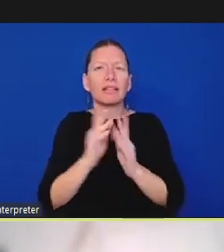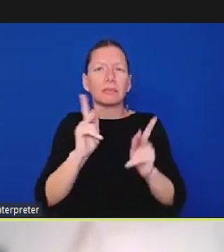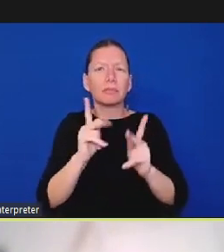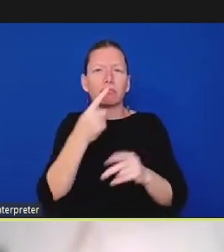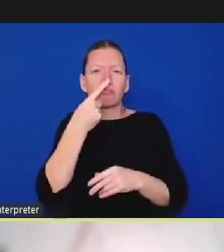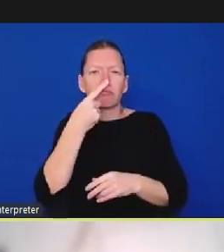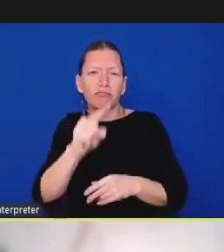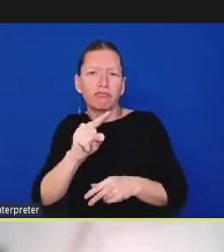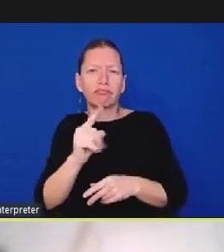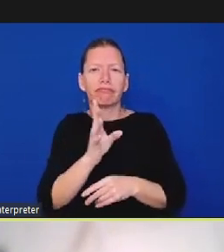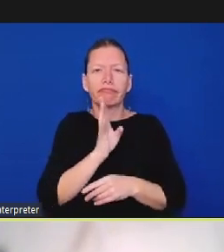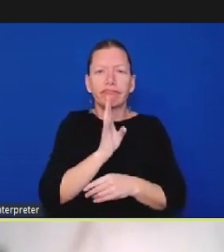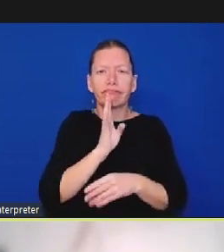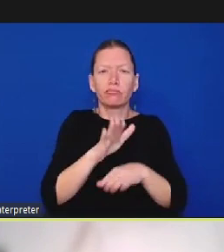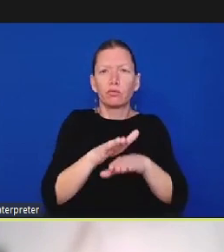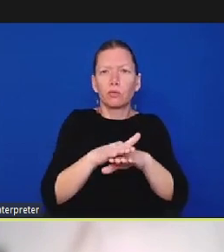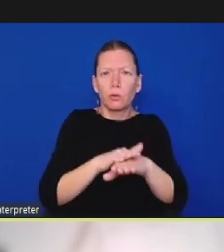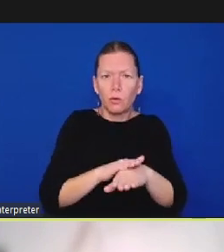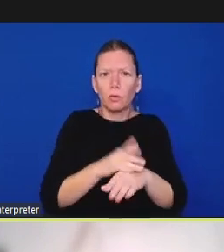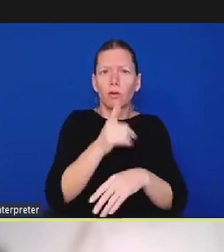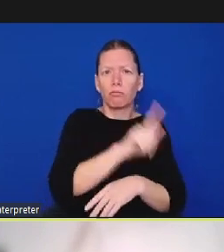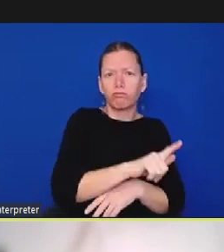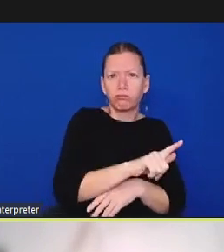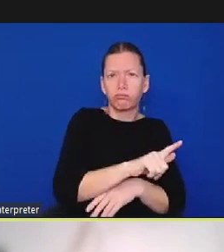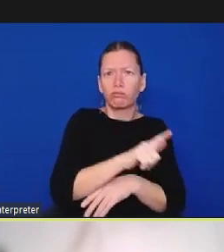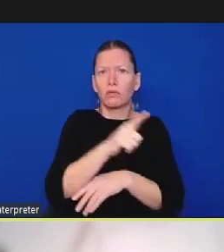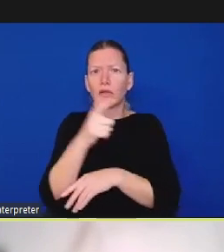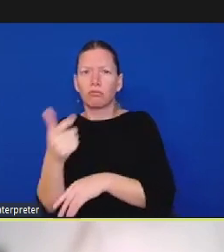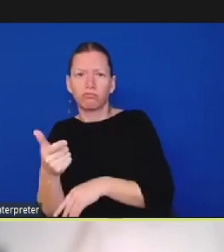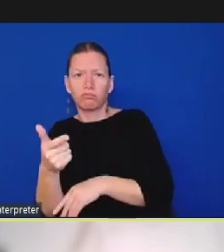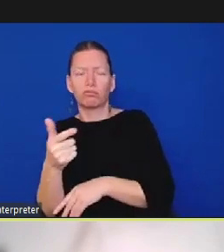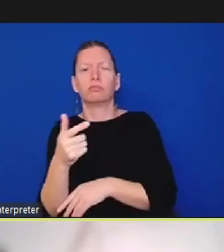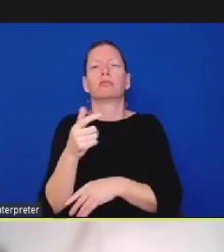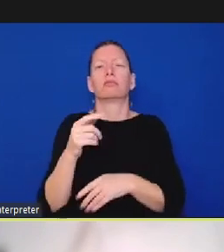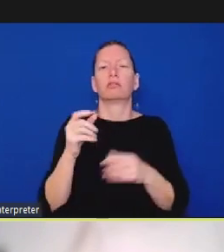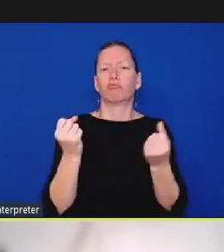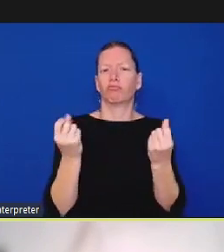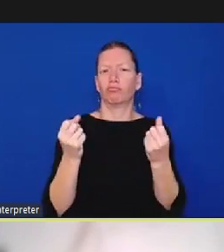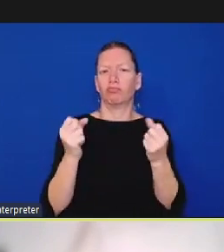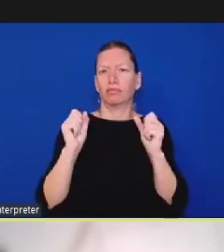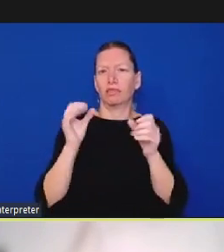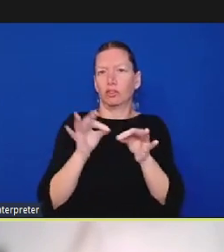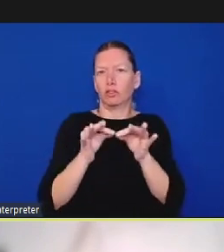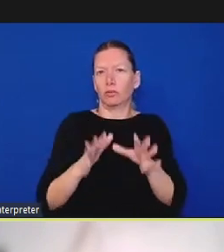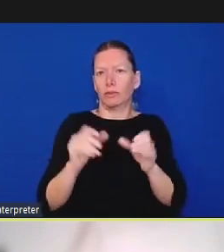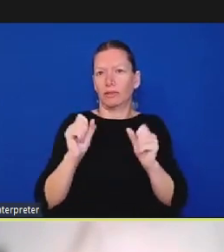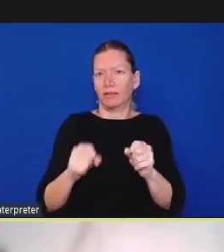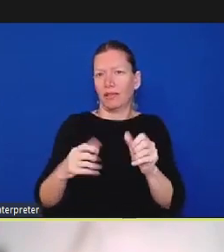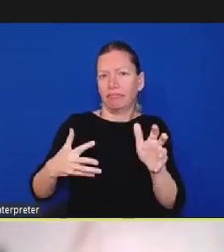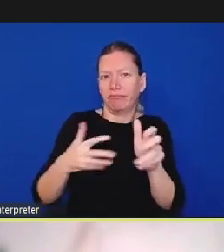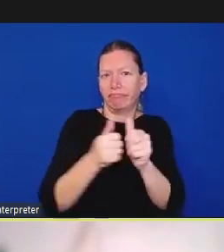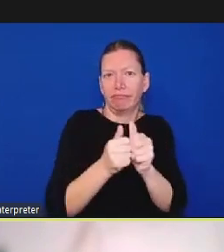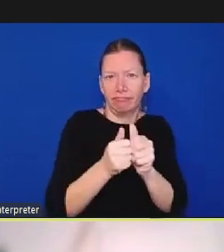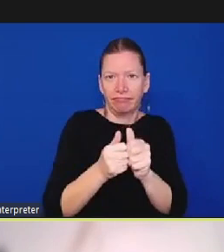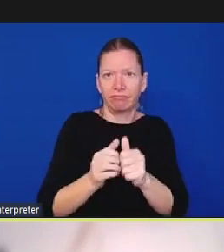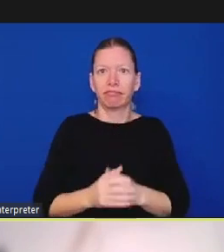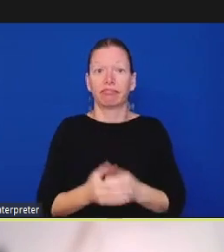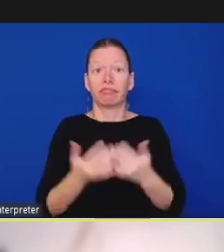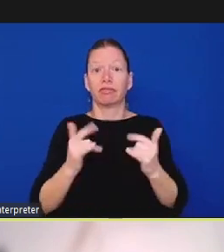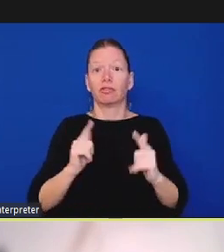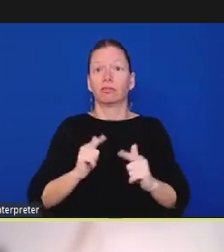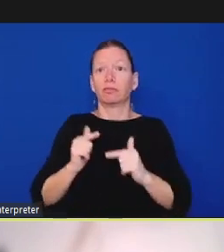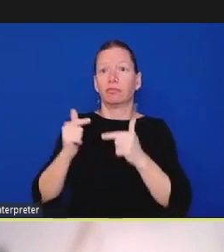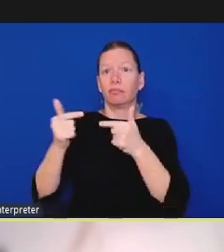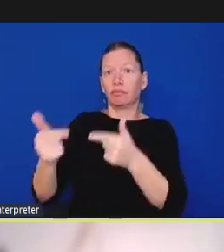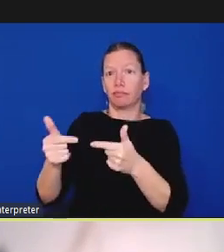hear and participate and be a part of this and so with that excited to turn it over to brian core facilitator from nacoal and brian